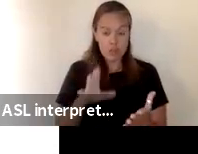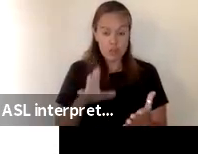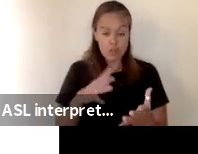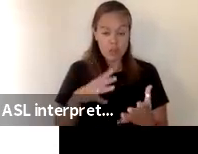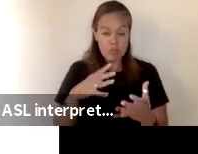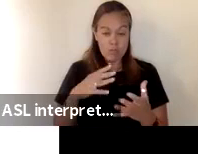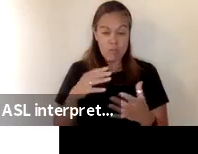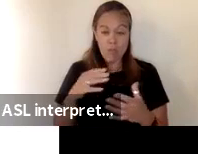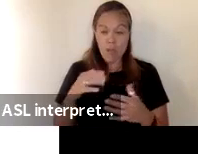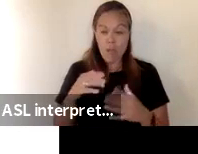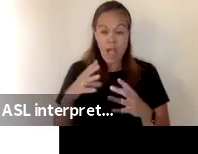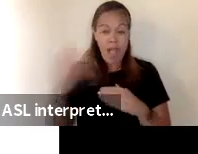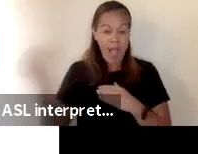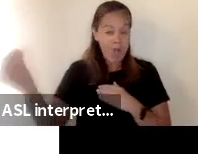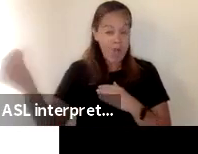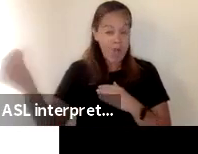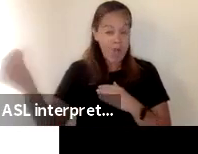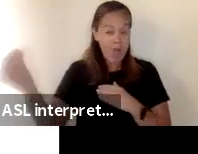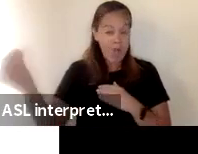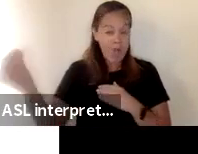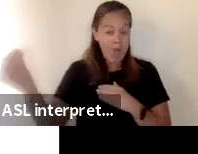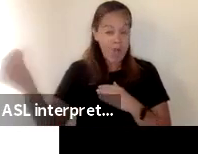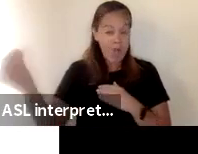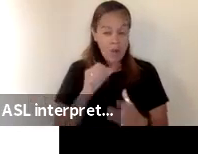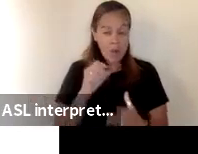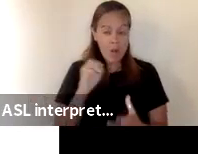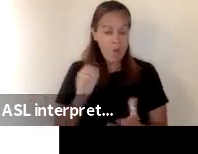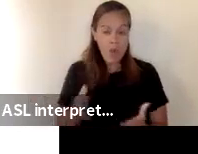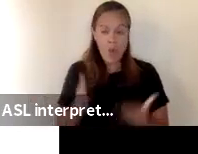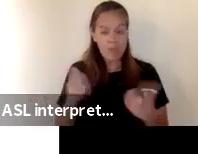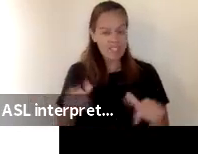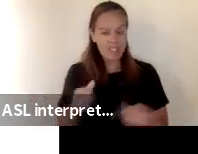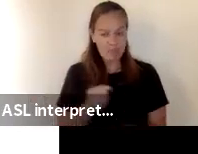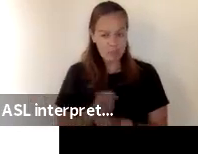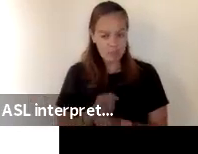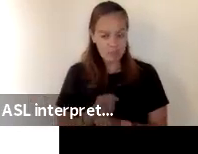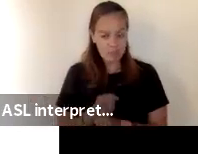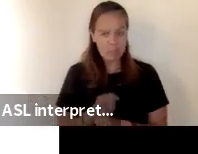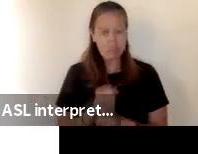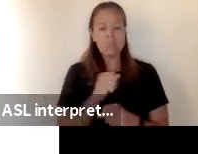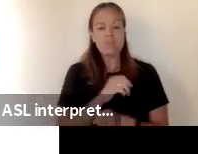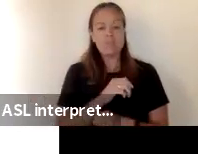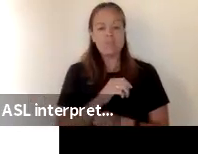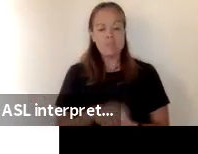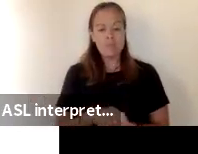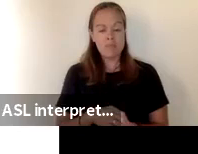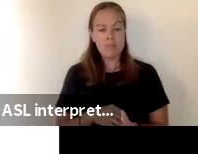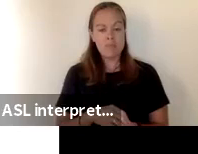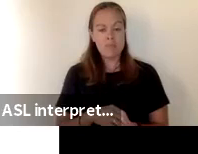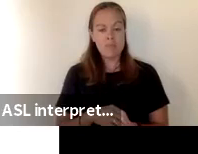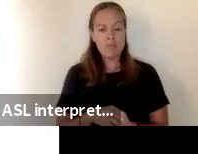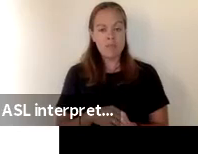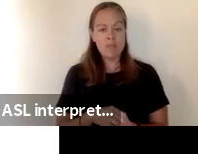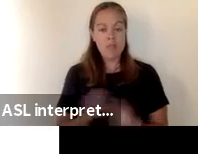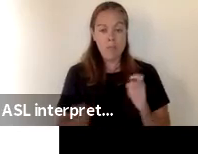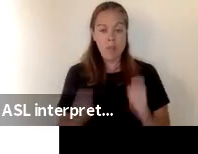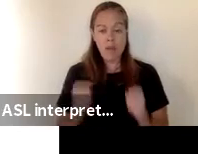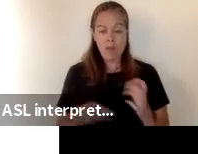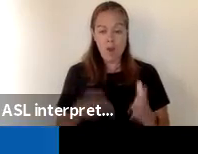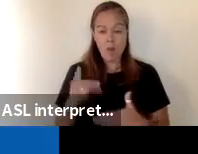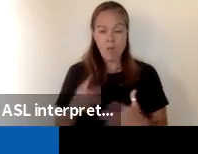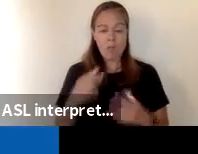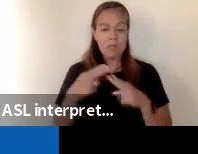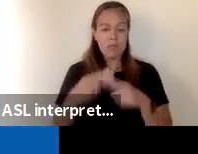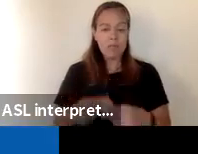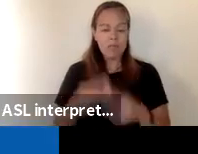a distance learning program will not be offered this year it will be a modified program known as independent study next